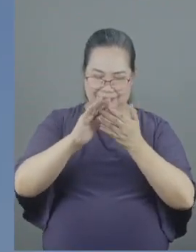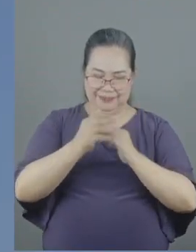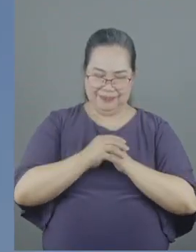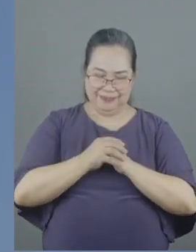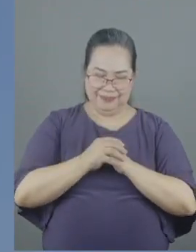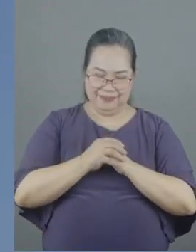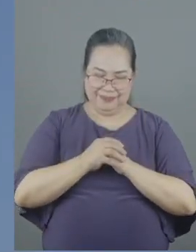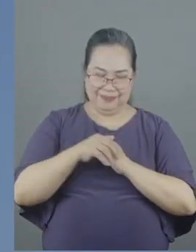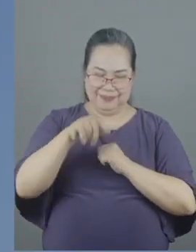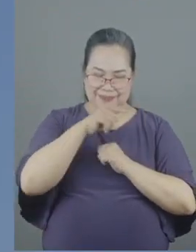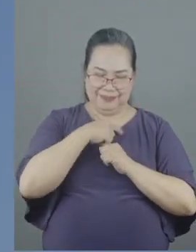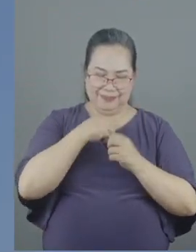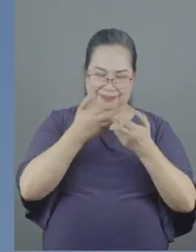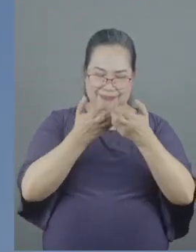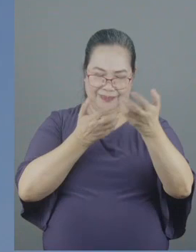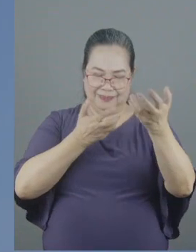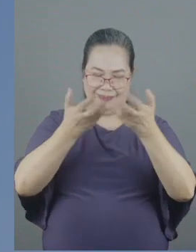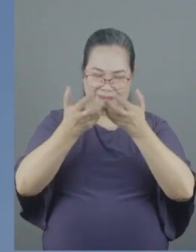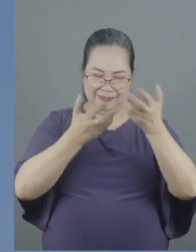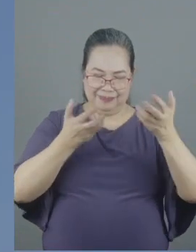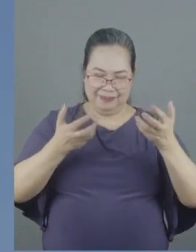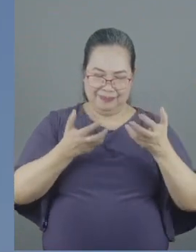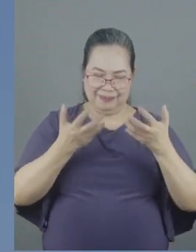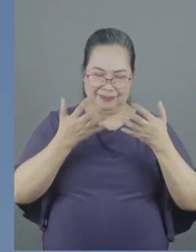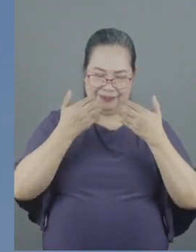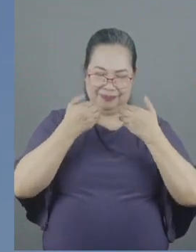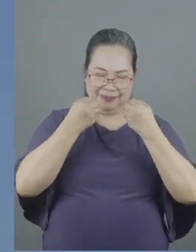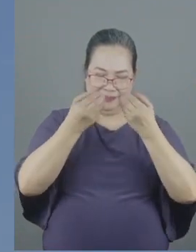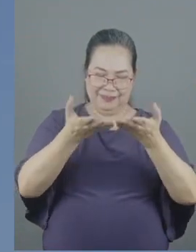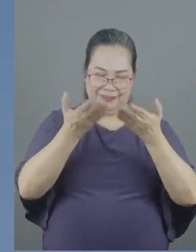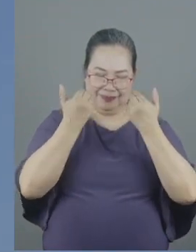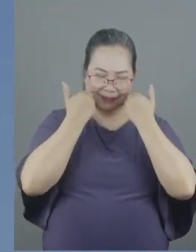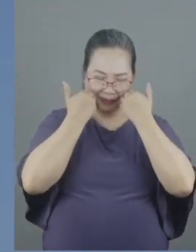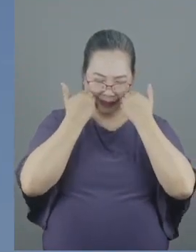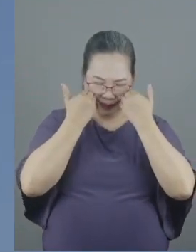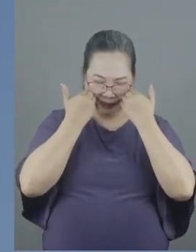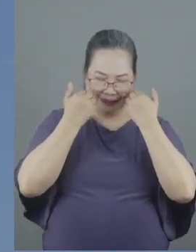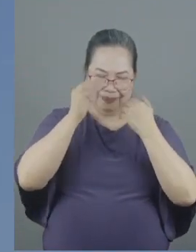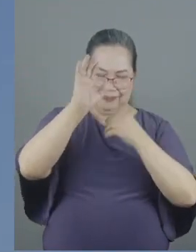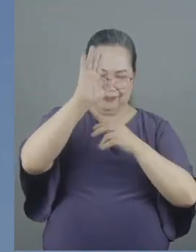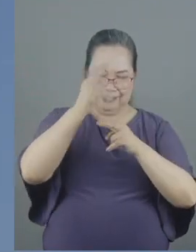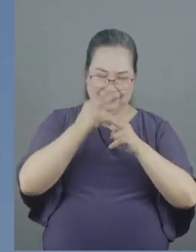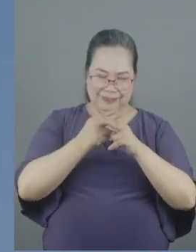because our division brings shame upon your name